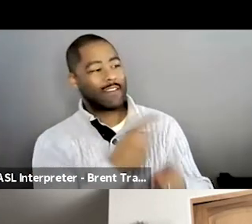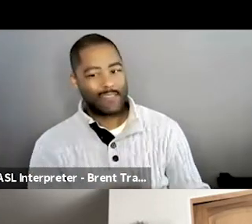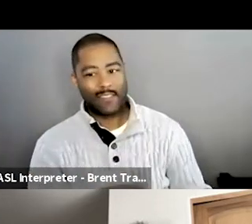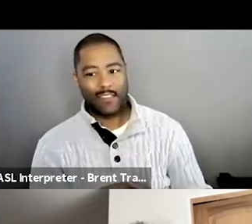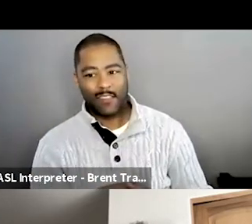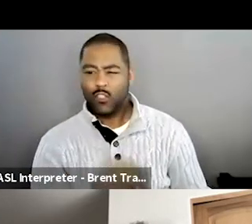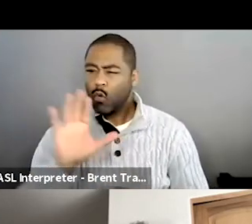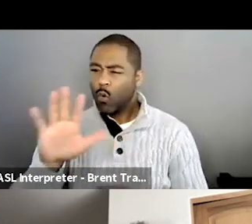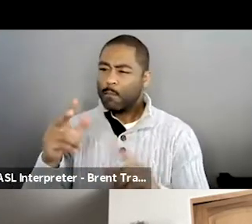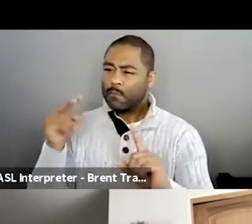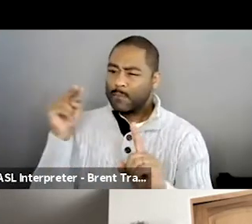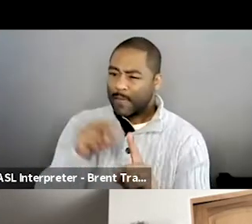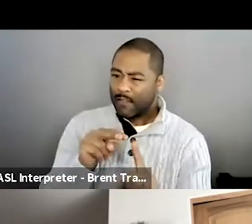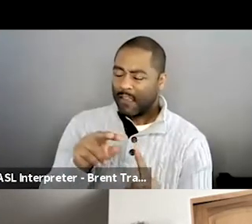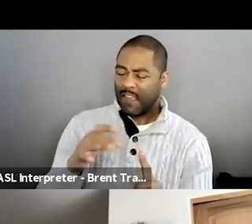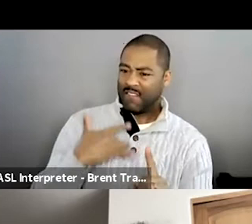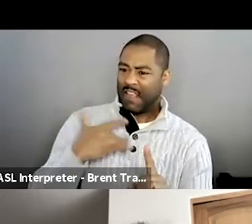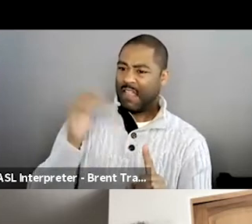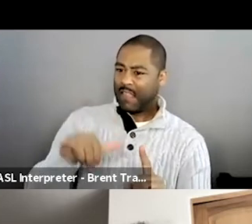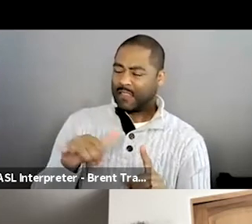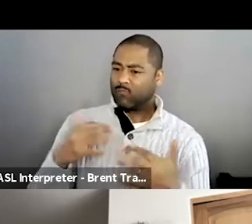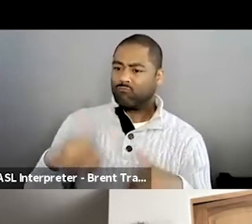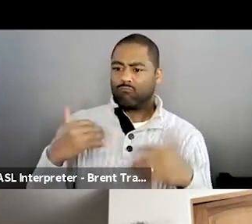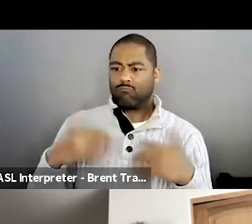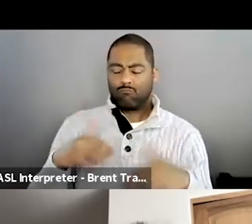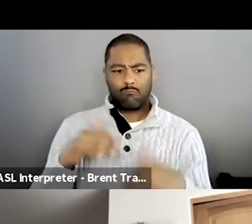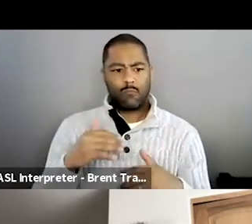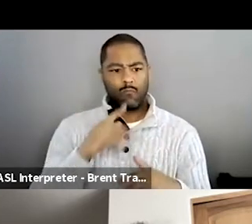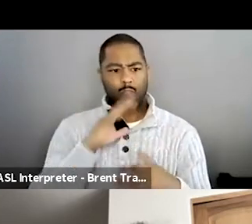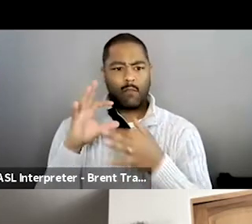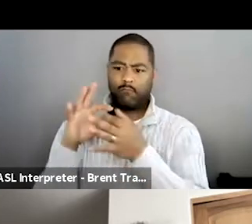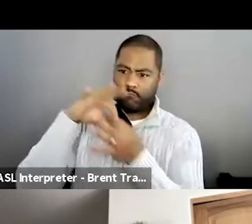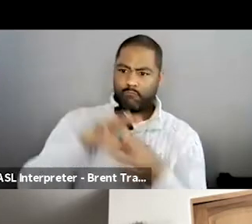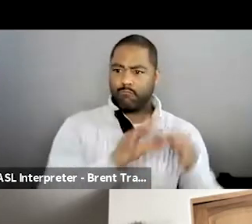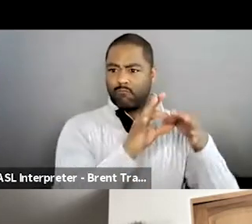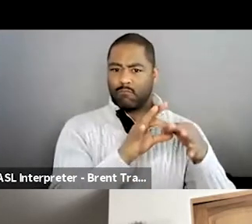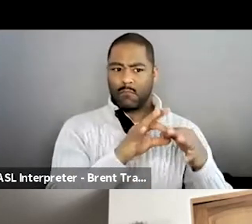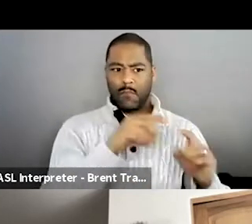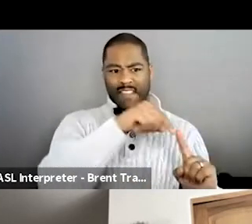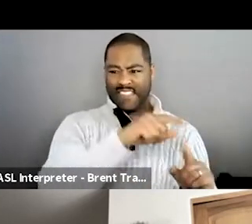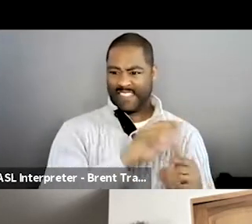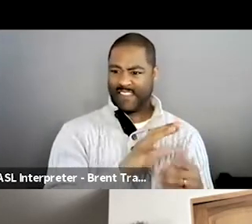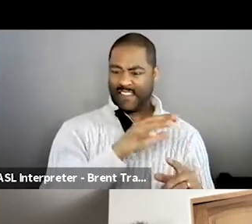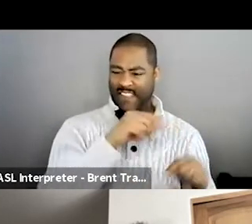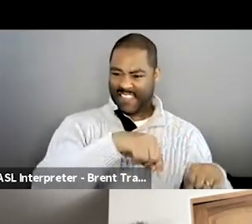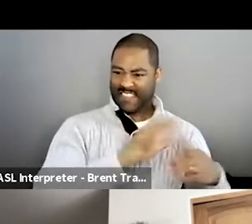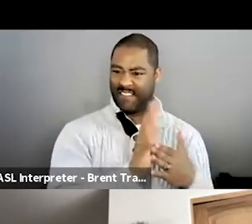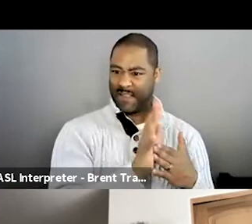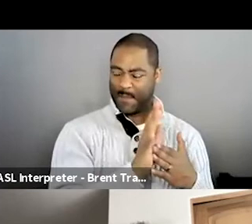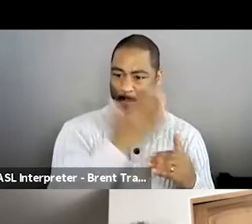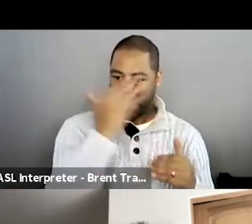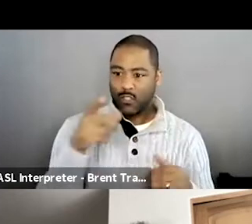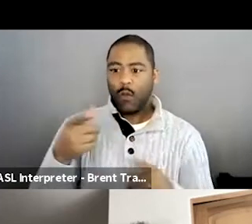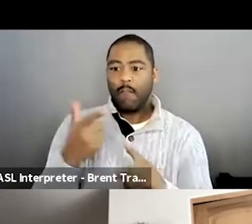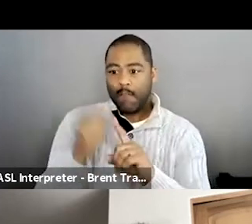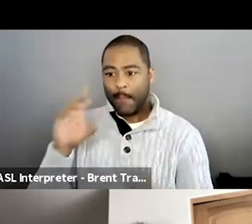with your work on this film and how you connected to it and your person and how you brought in your perspective as, you know, a person coming from the disability